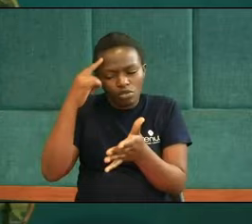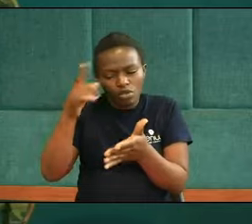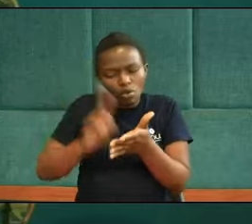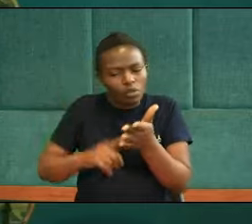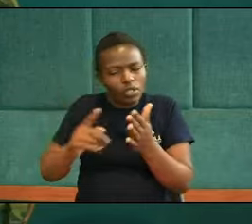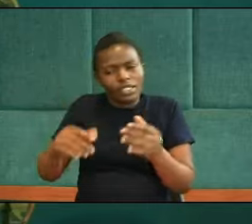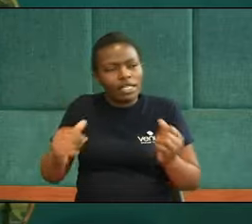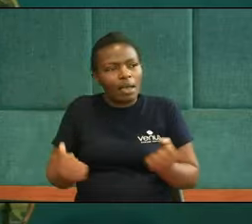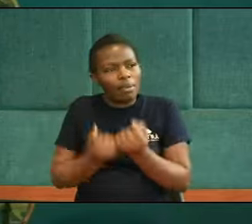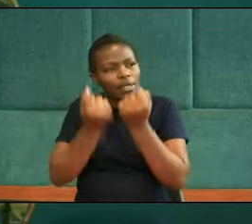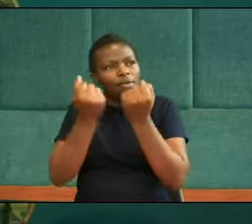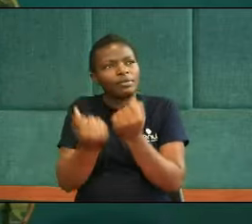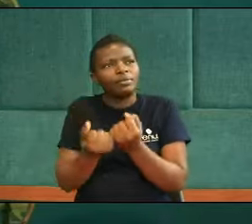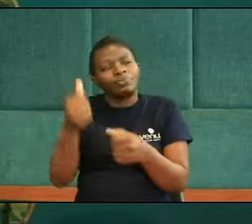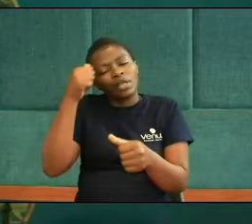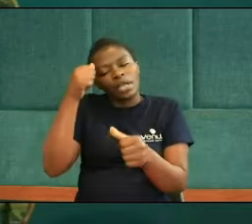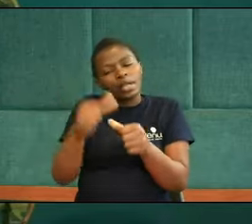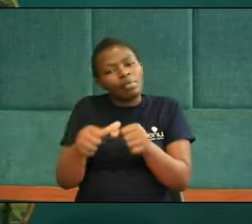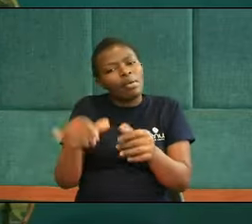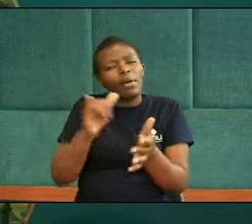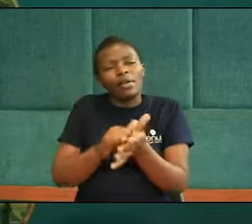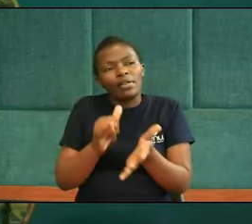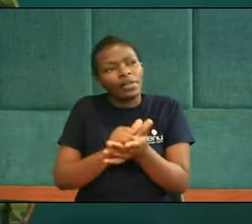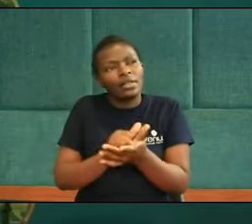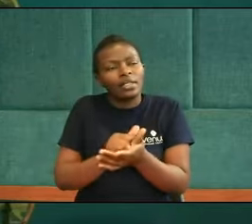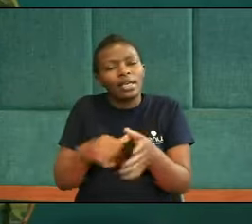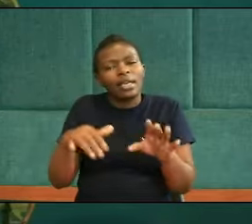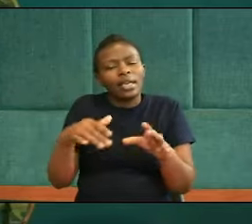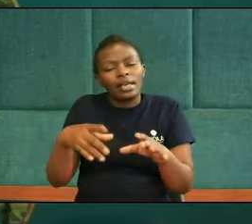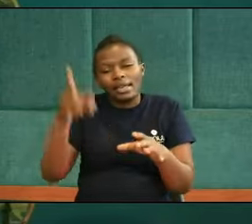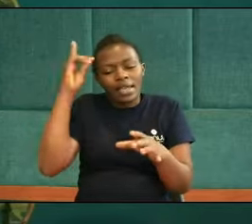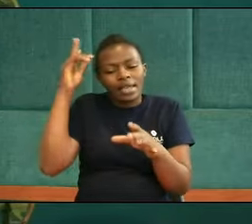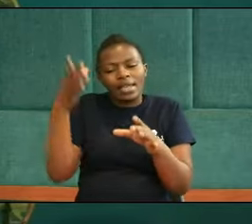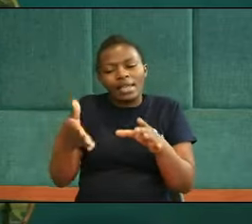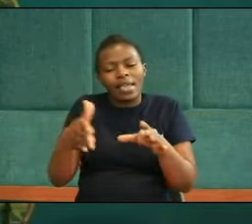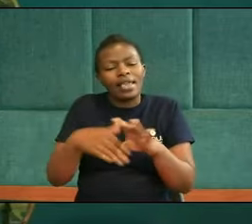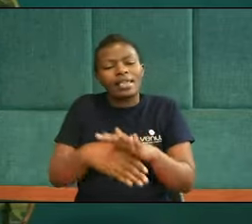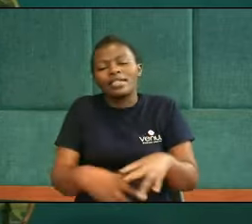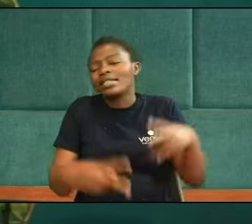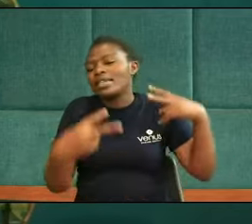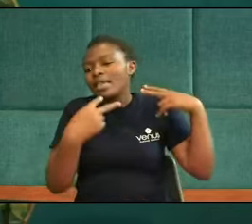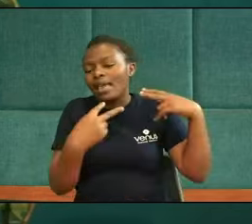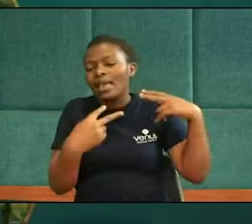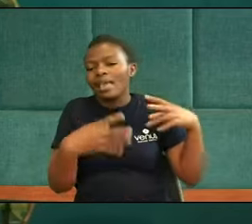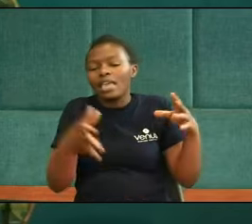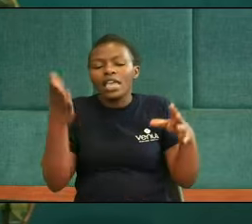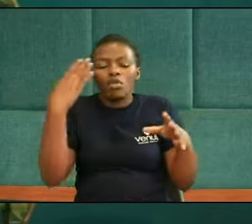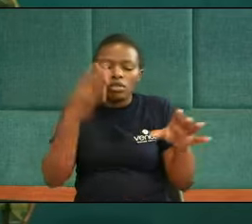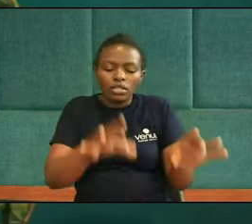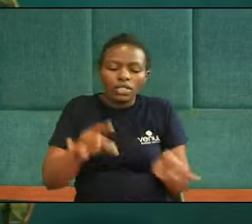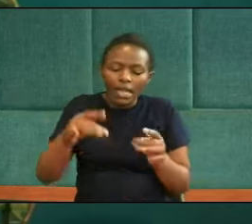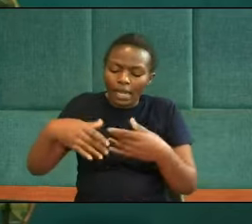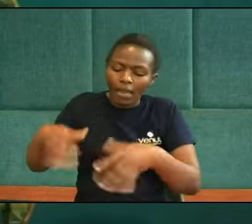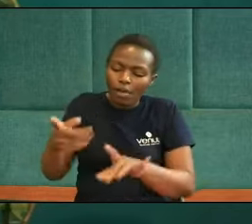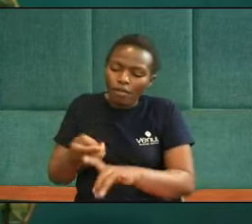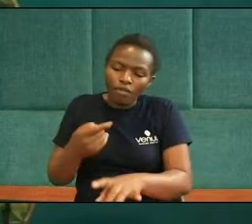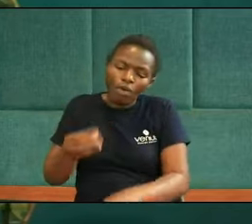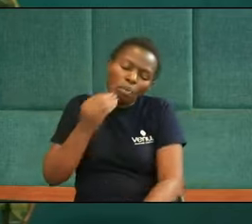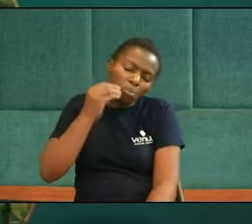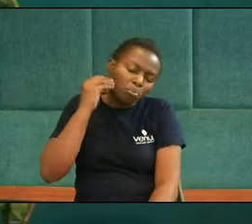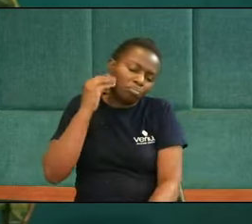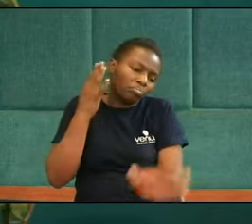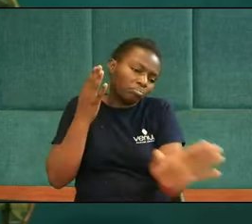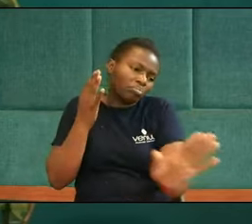what's happening Remember Daniel here Is in captivity Daniel here Has been taken away From his home Daniel